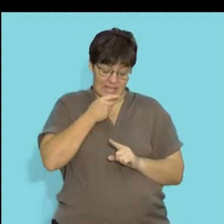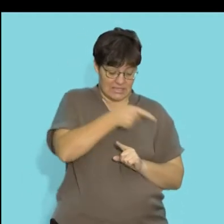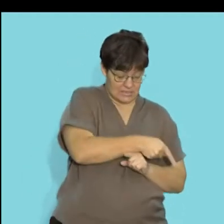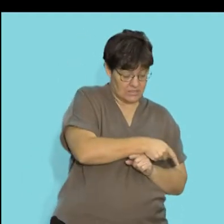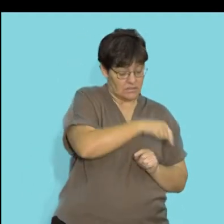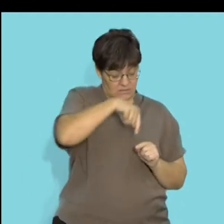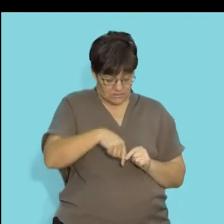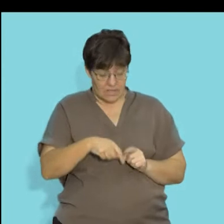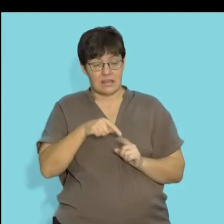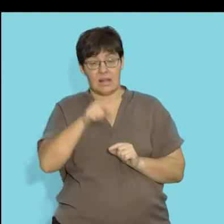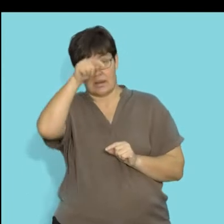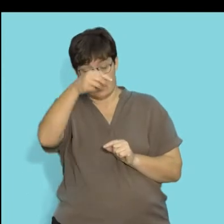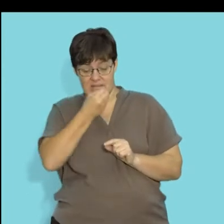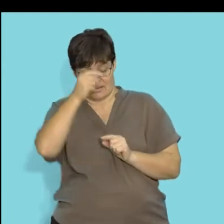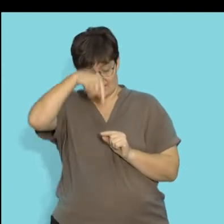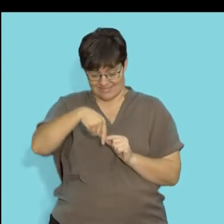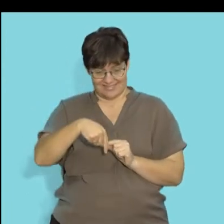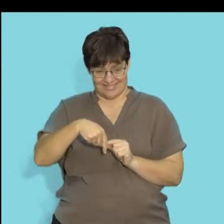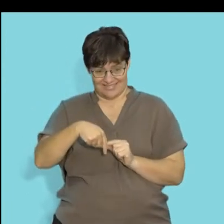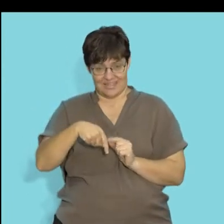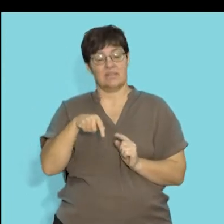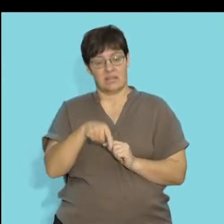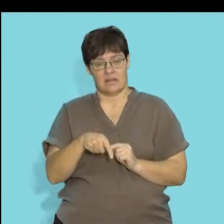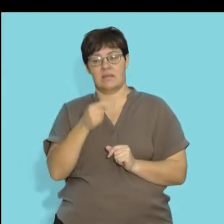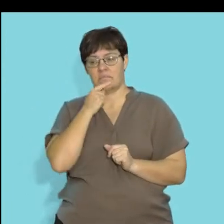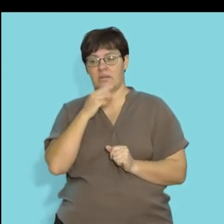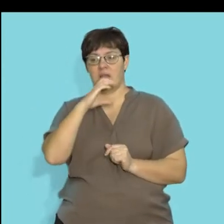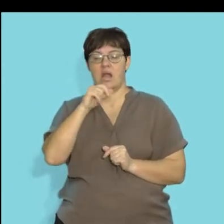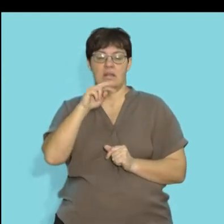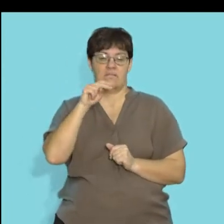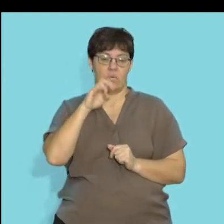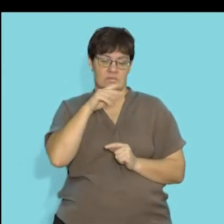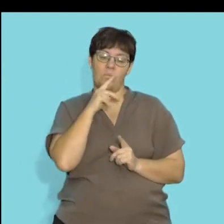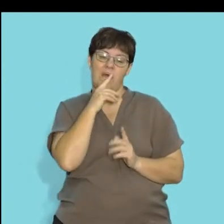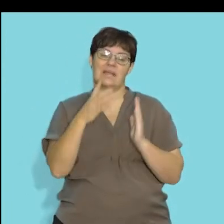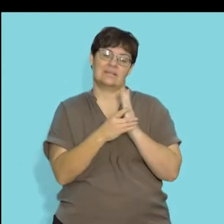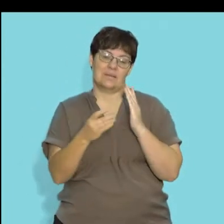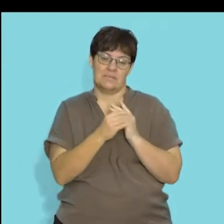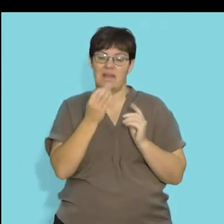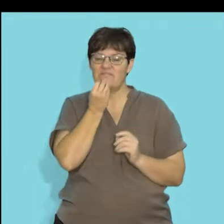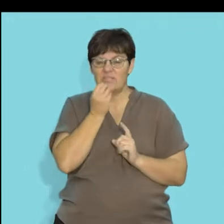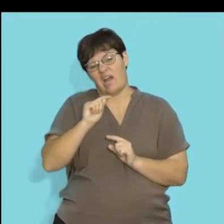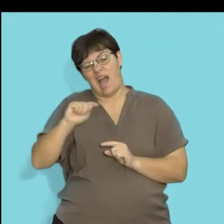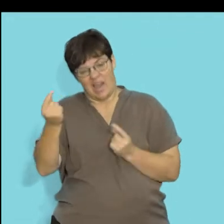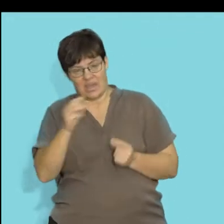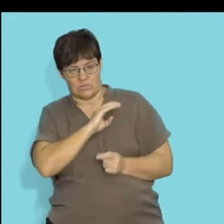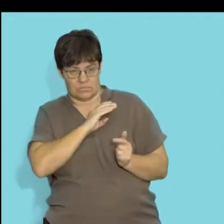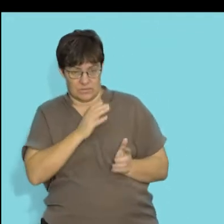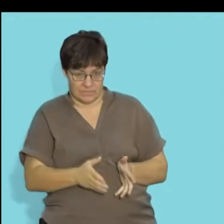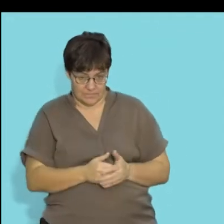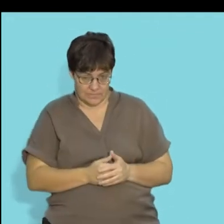or they feed on tertiary consumers, they essentially are called carnivores. Okay, so feeding of other